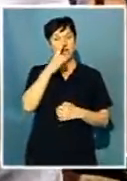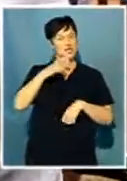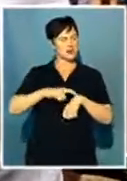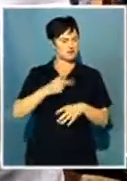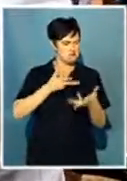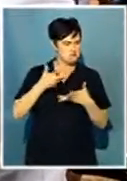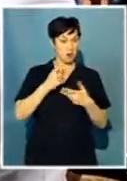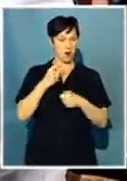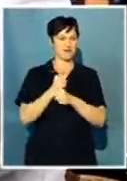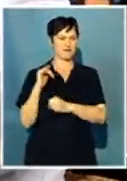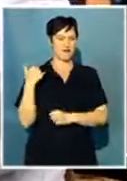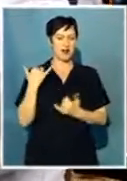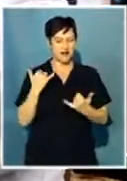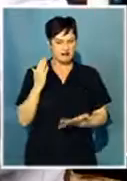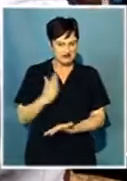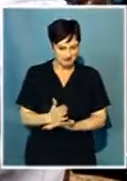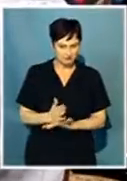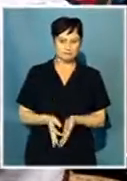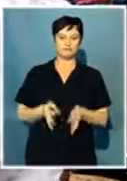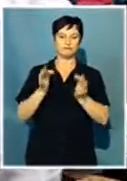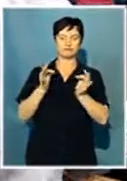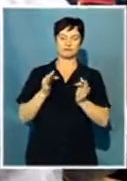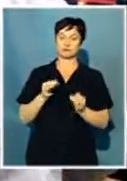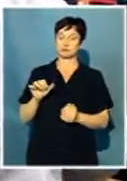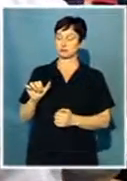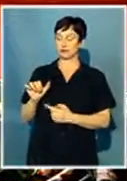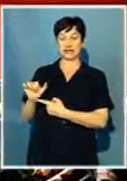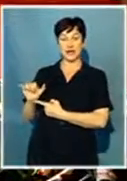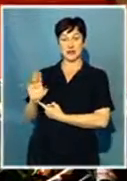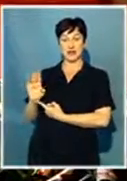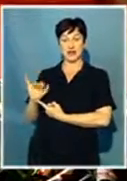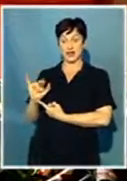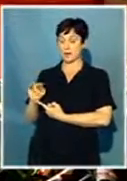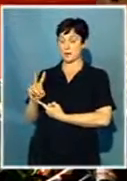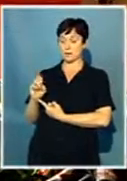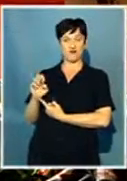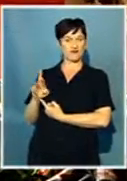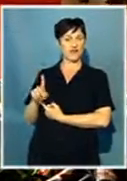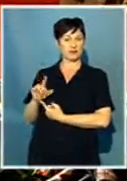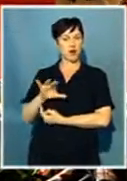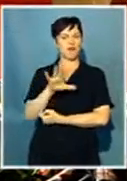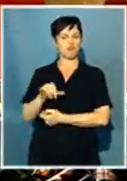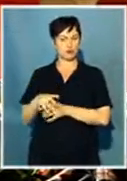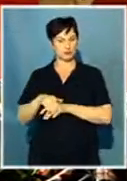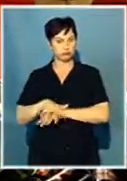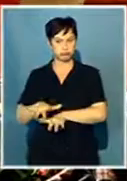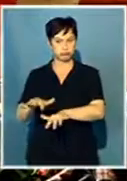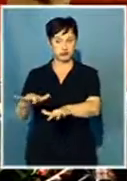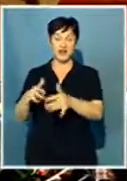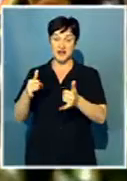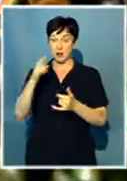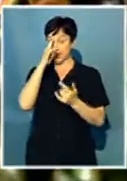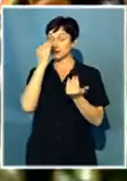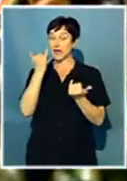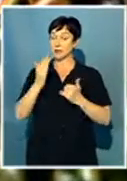mooted. The merger sees AB Inbev gain a major presence in the African market for the first time, where beer consumption is expected